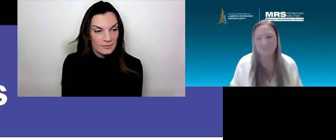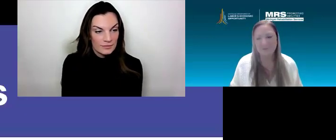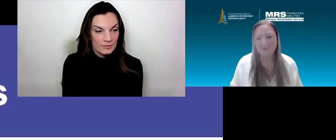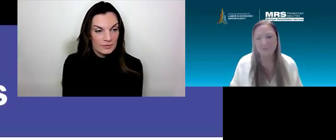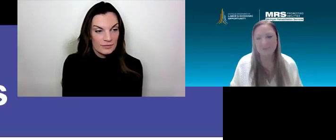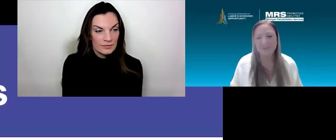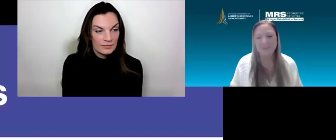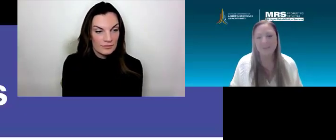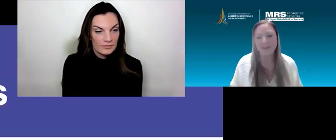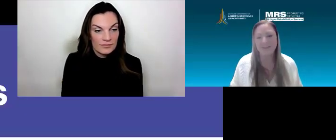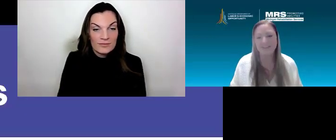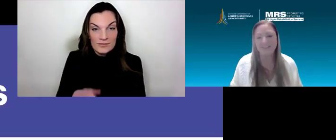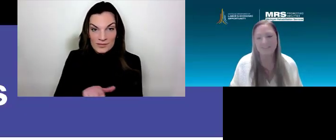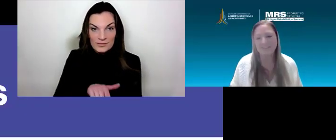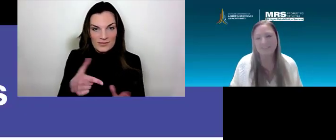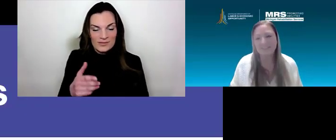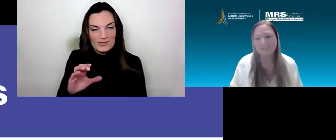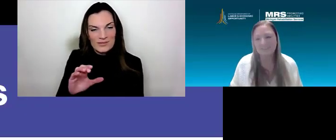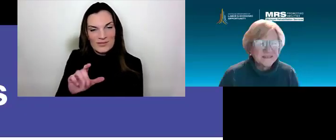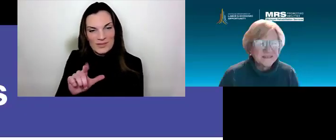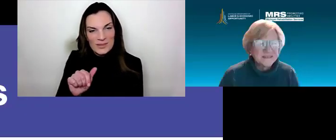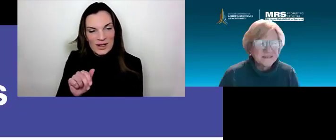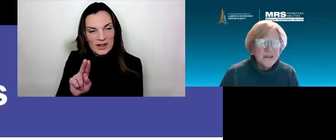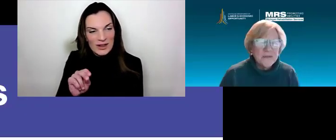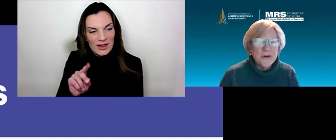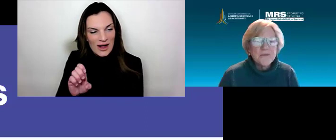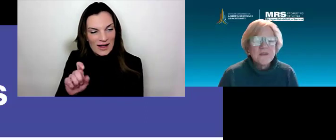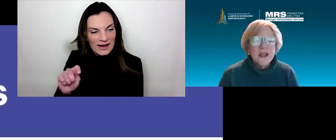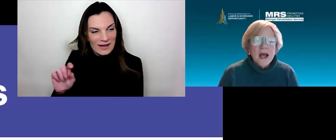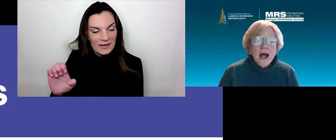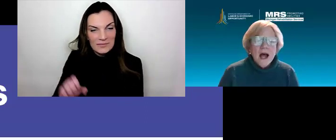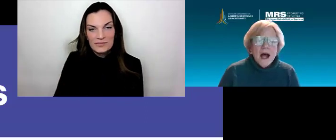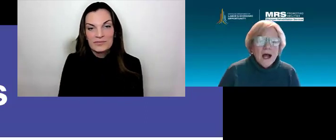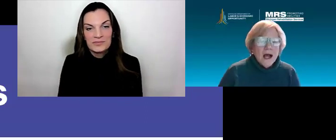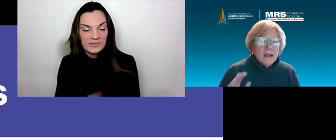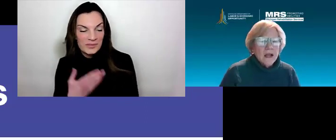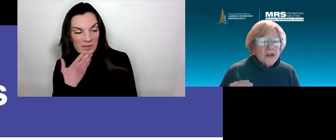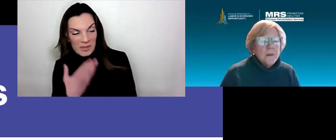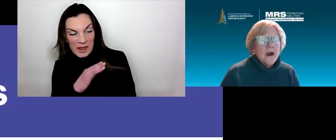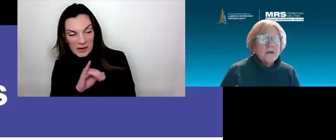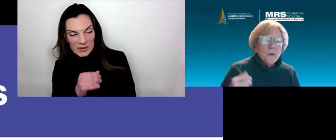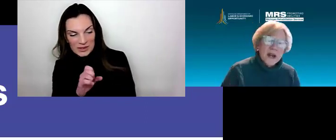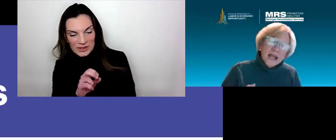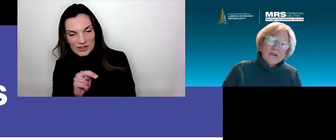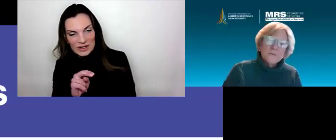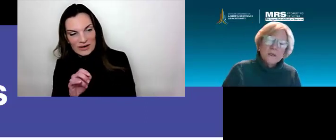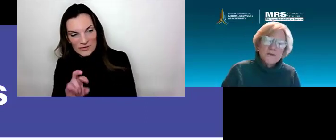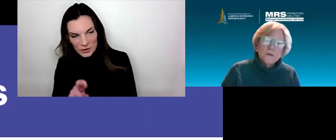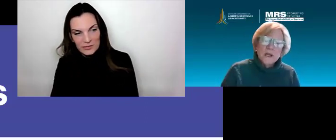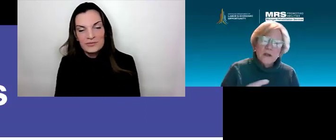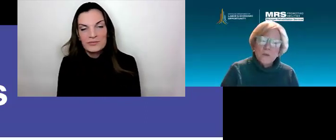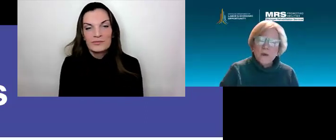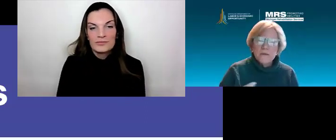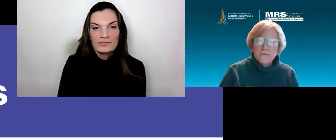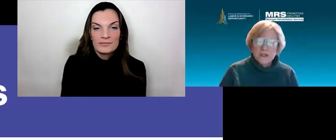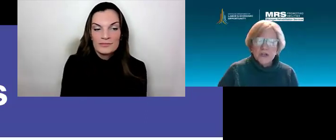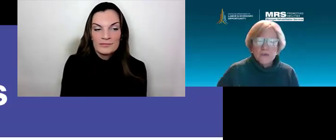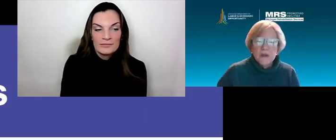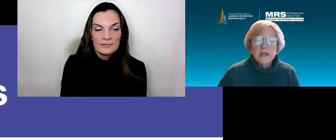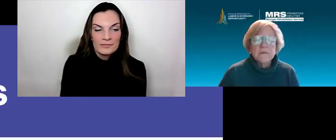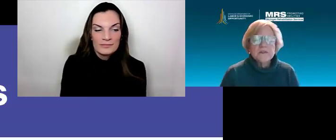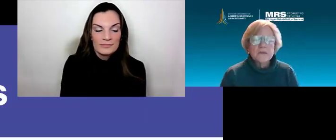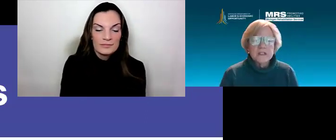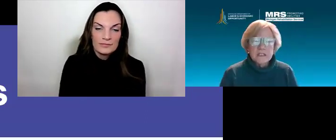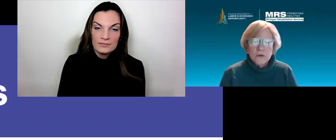I'm going to turn it over to Claudette. Okay. Thank you, Jennifer. A large part of what I have been doing with